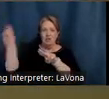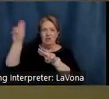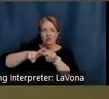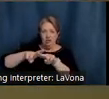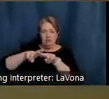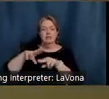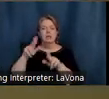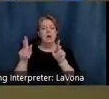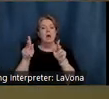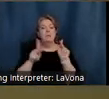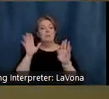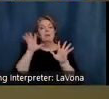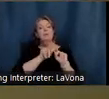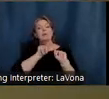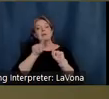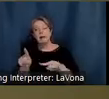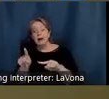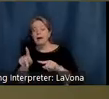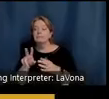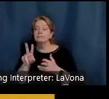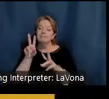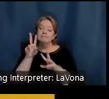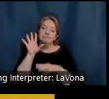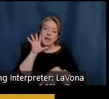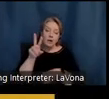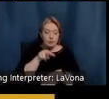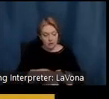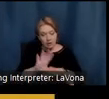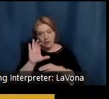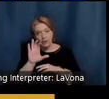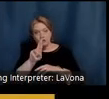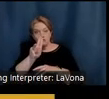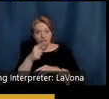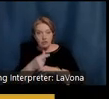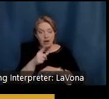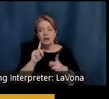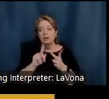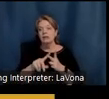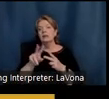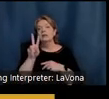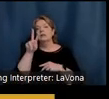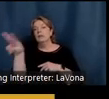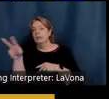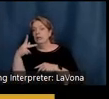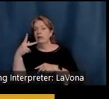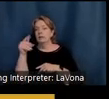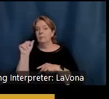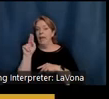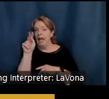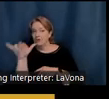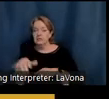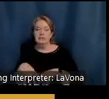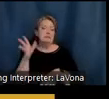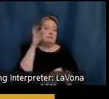up, listen to the music, inspect their rugs and pantry and leave and plan to return on another day